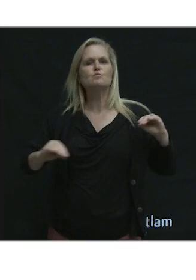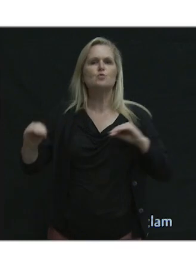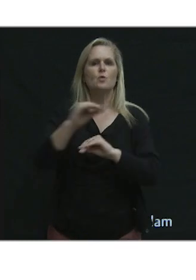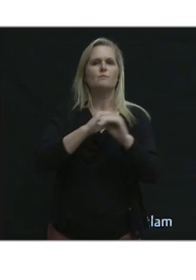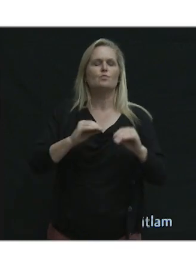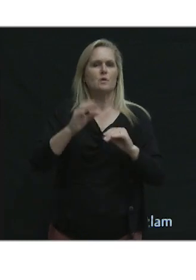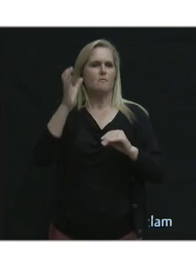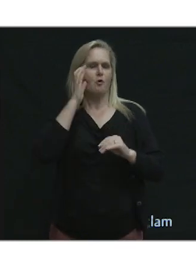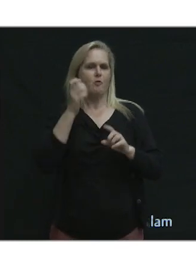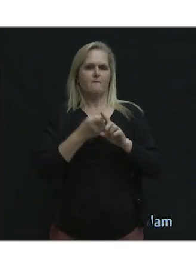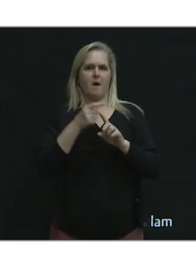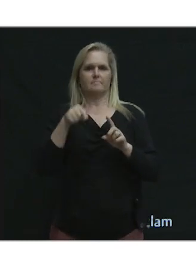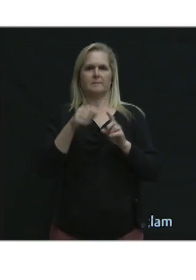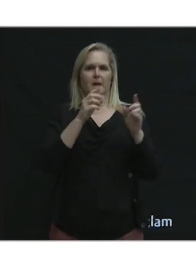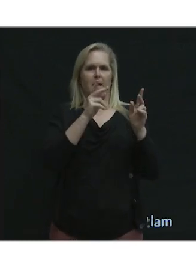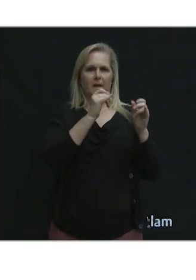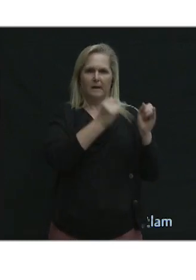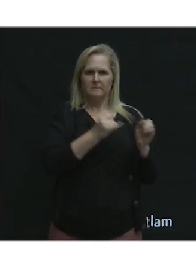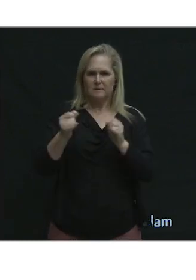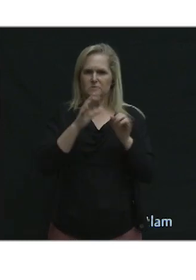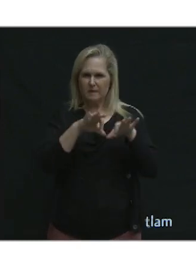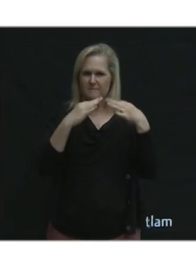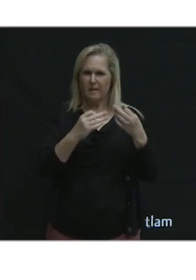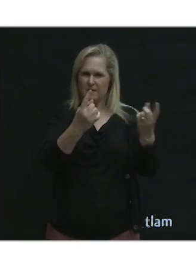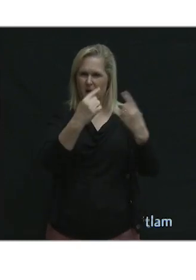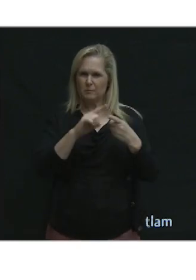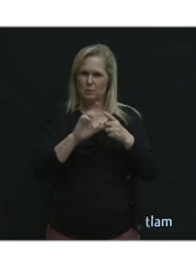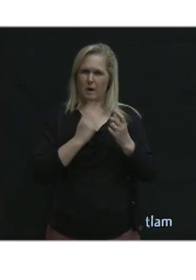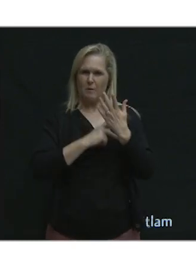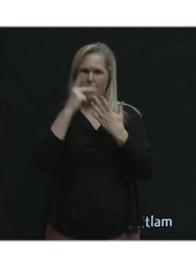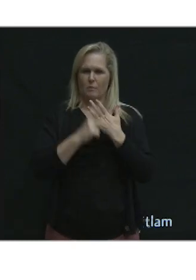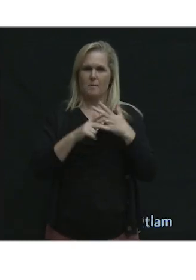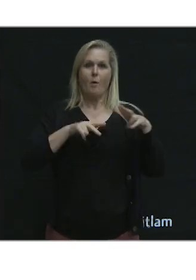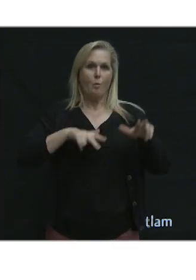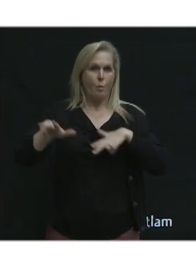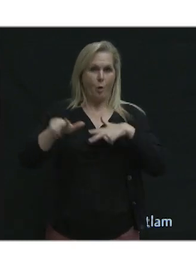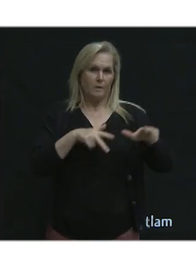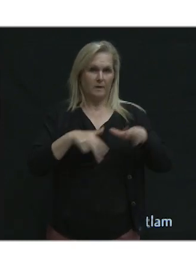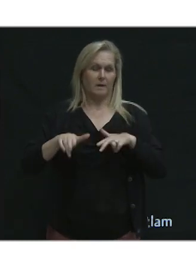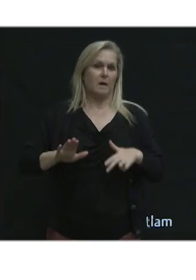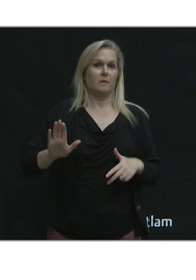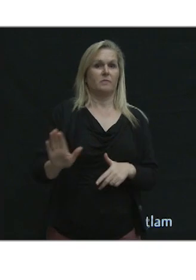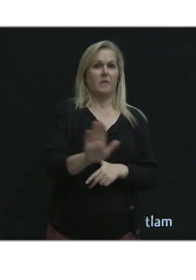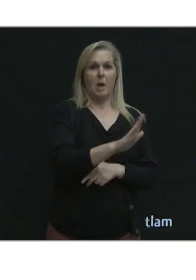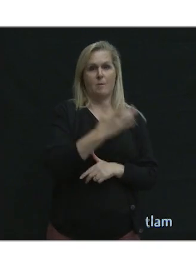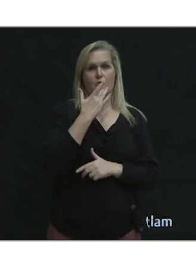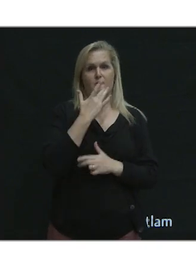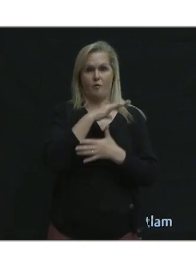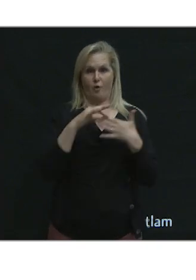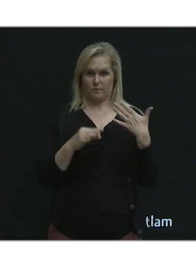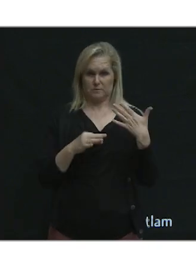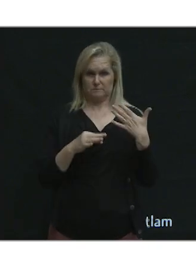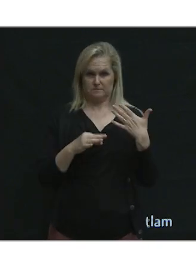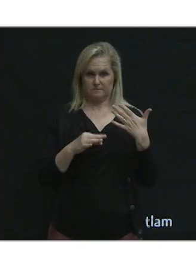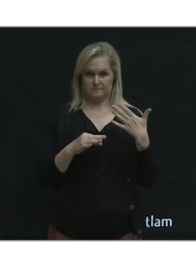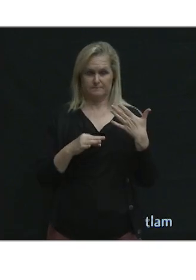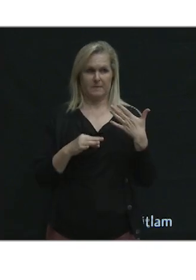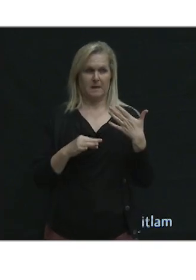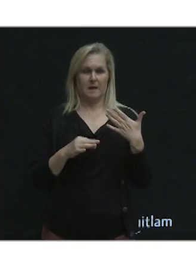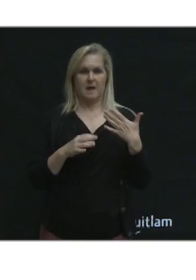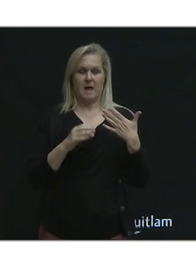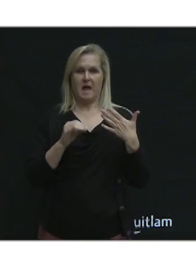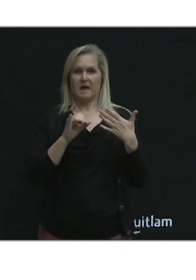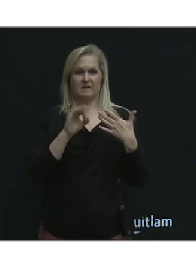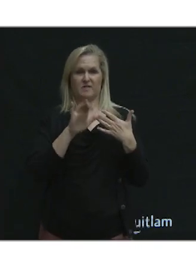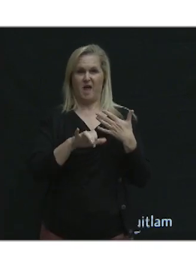from individuals and families attending our programs is that walking is the most preferred option whenever possible. Even if